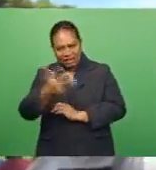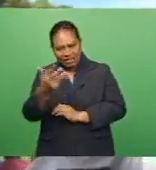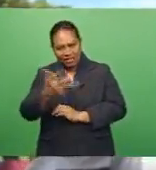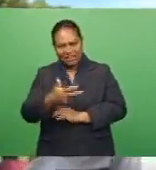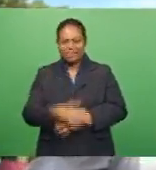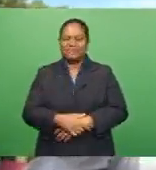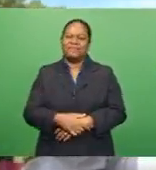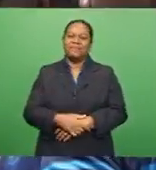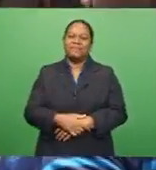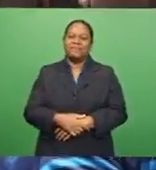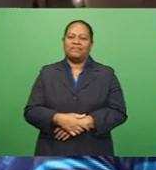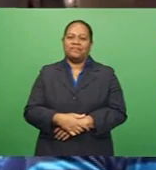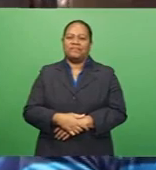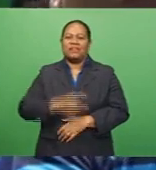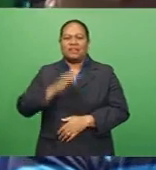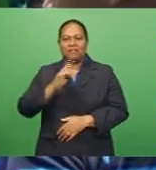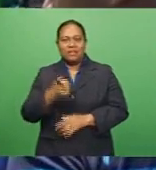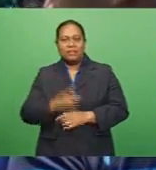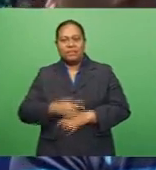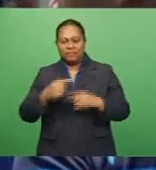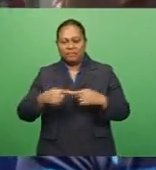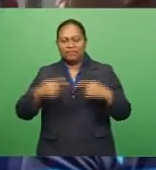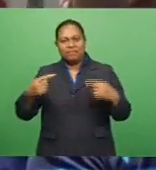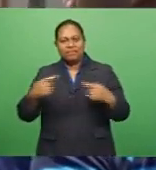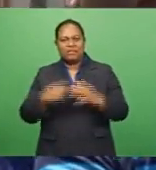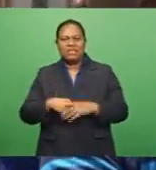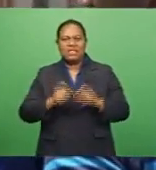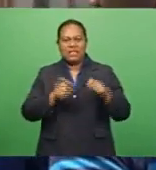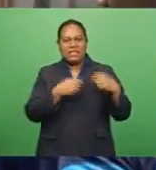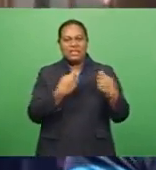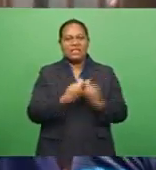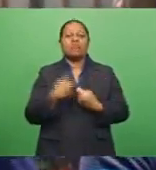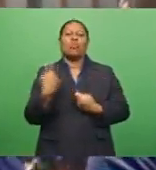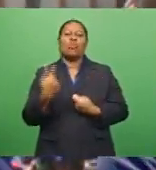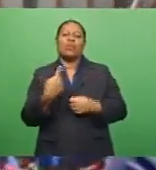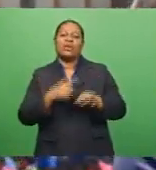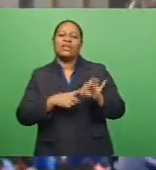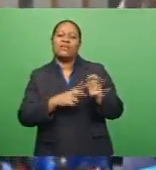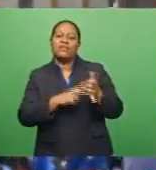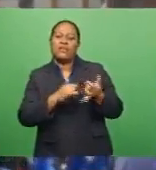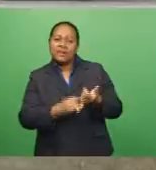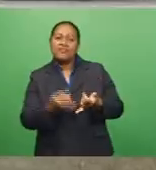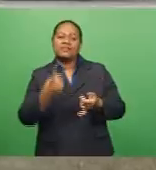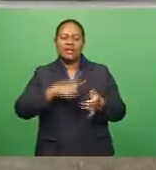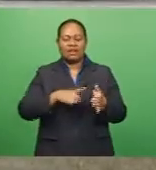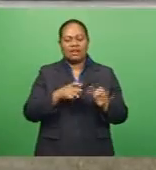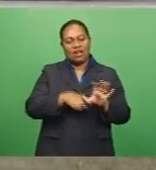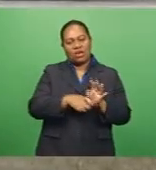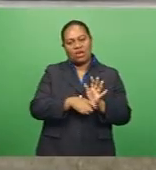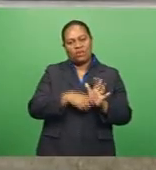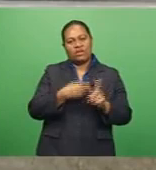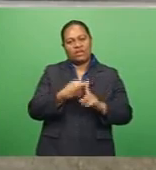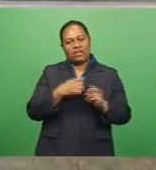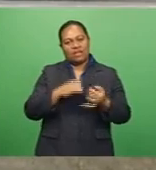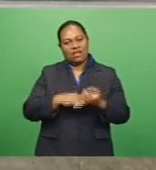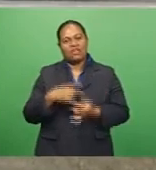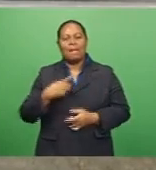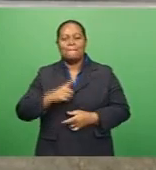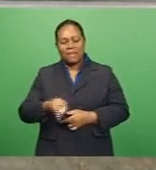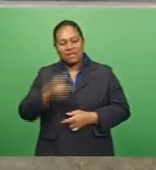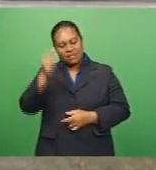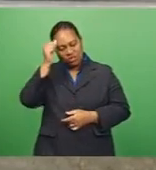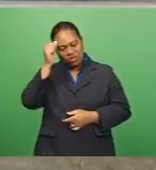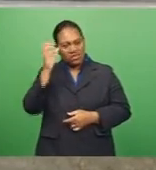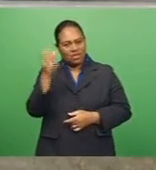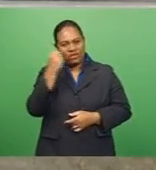I think the rival team is RKS and KVS, so we know we can do it. Lelin last won the Fiji Secondary